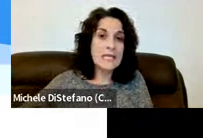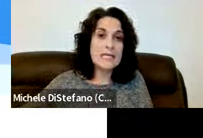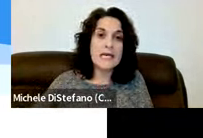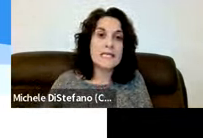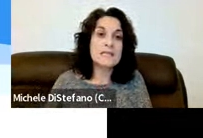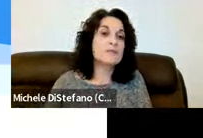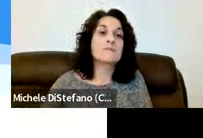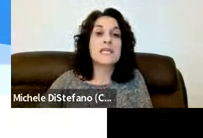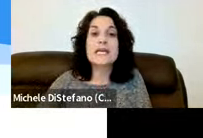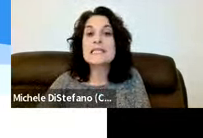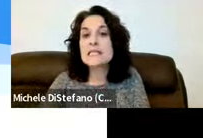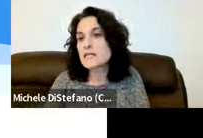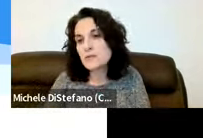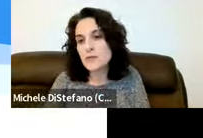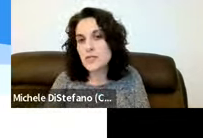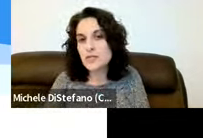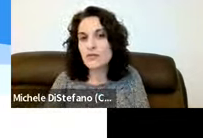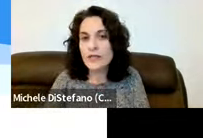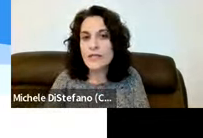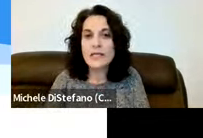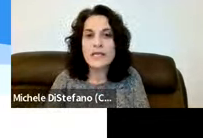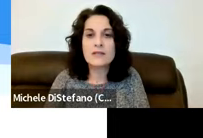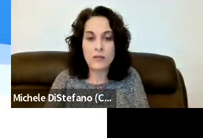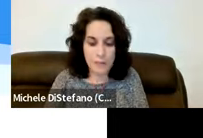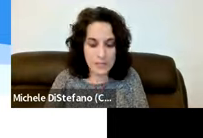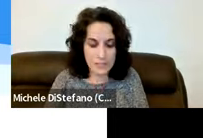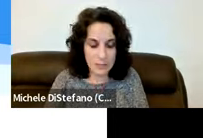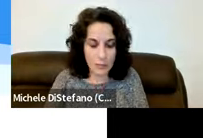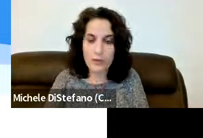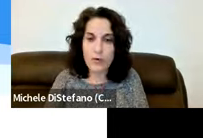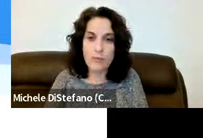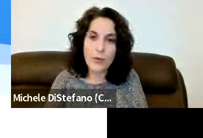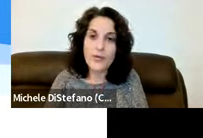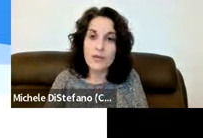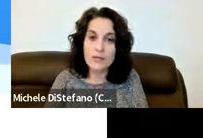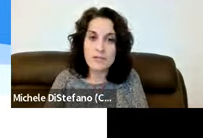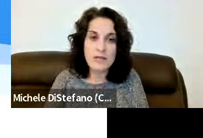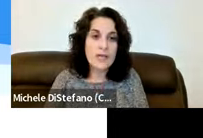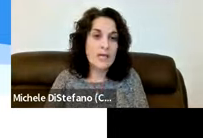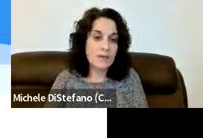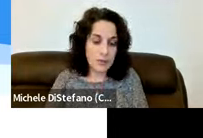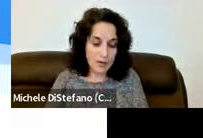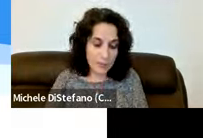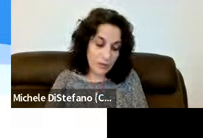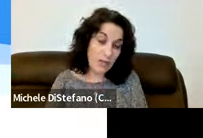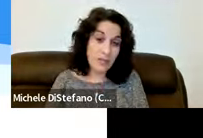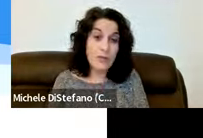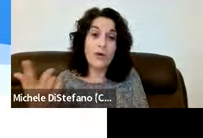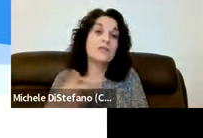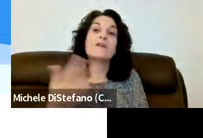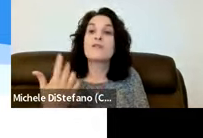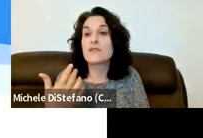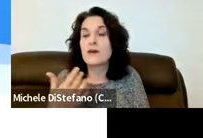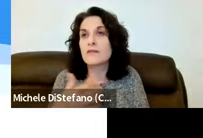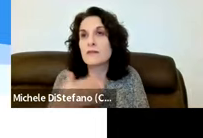any uh symptoms like tinnitus which is the ringing hissing or buzzing in one or both ears if you have better hearing